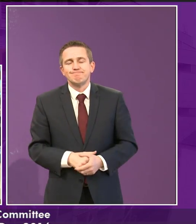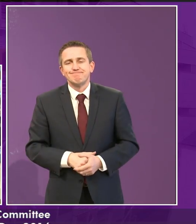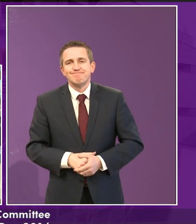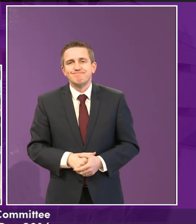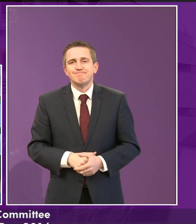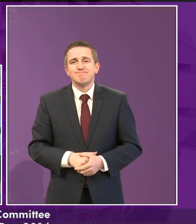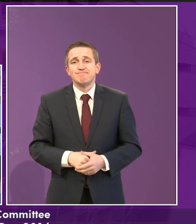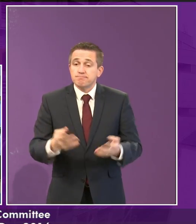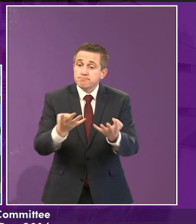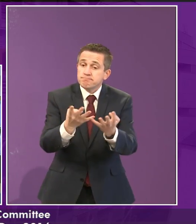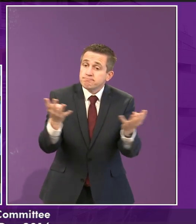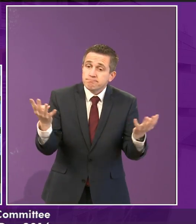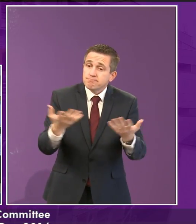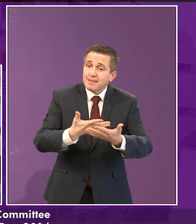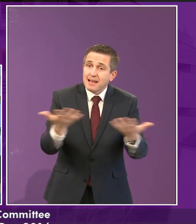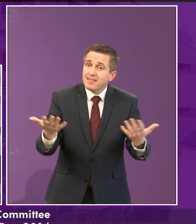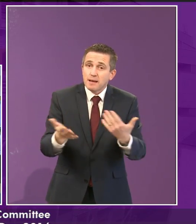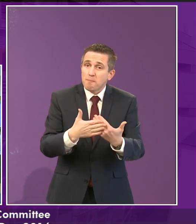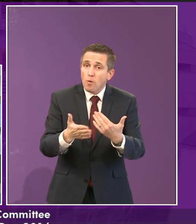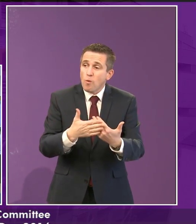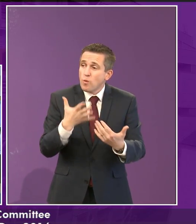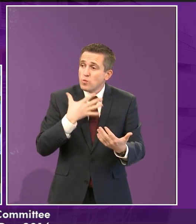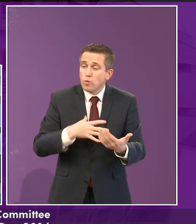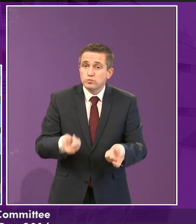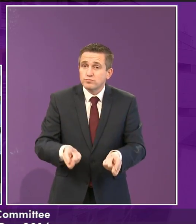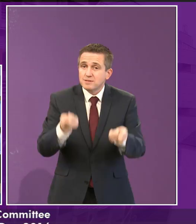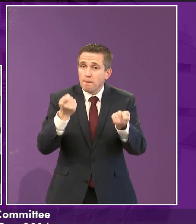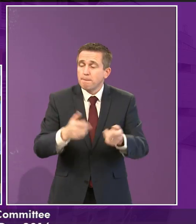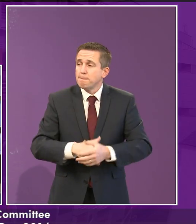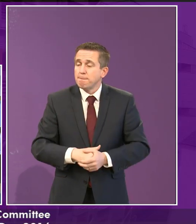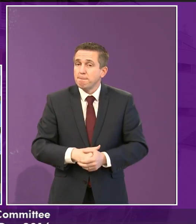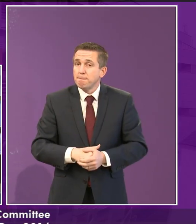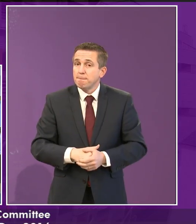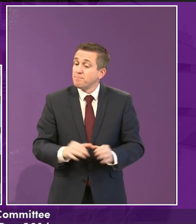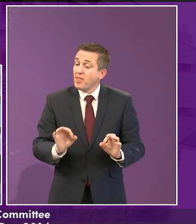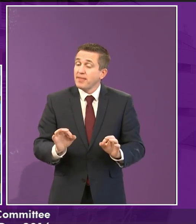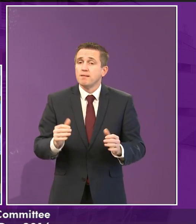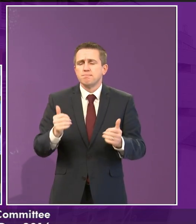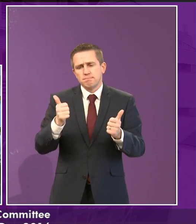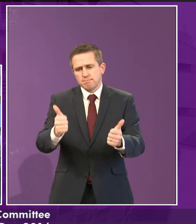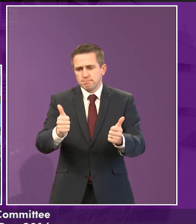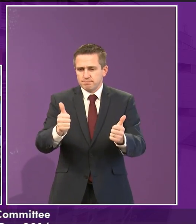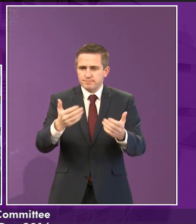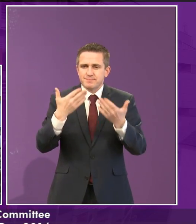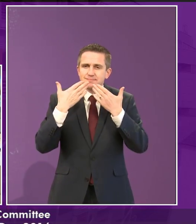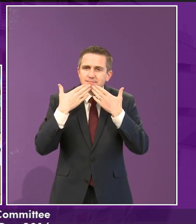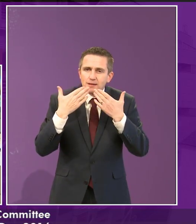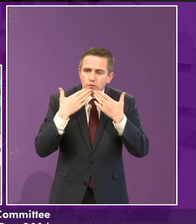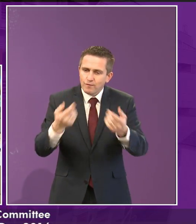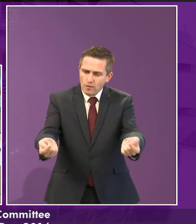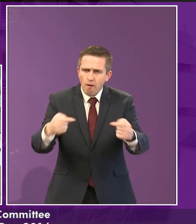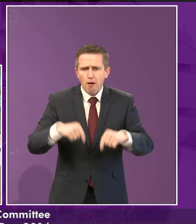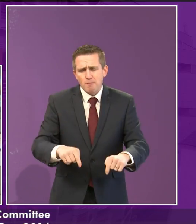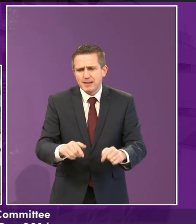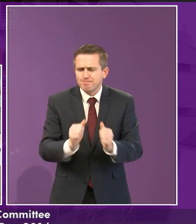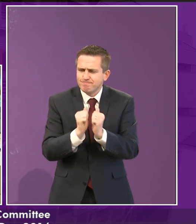Is there anything else from our committee members that we want to say? Can I say thank you so much for coming along, because this